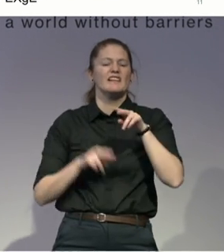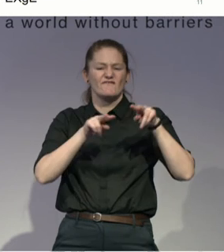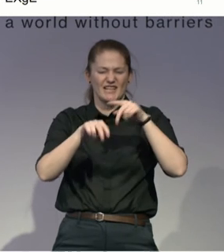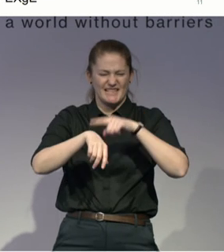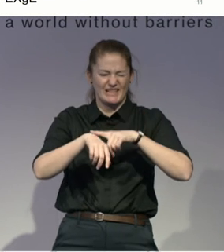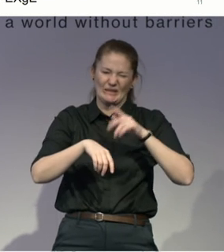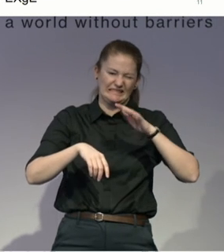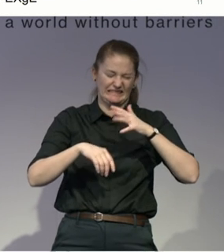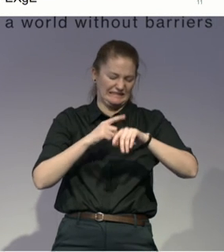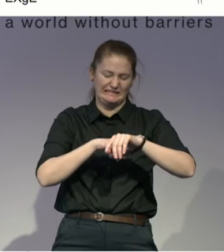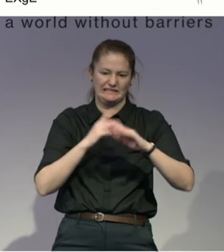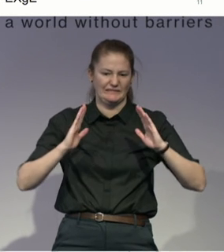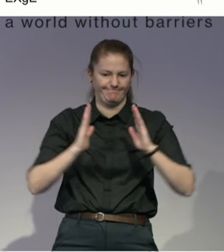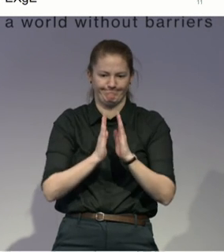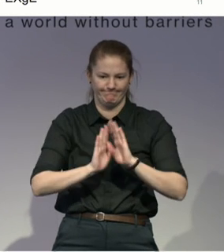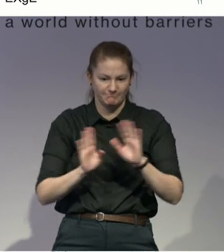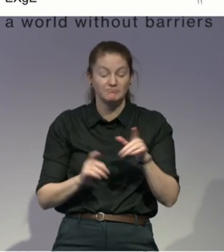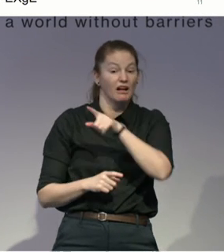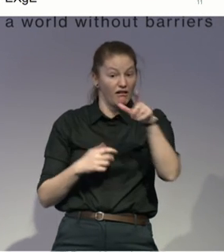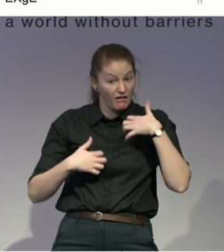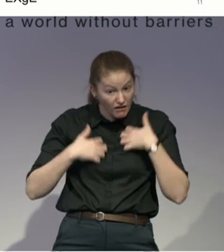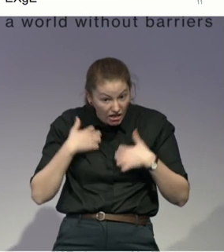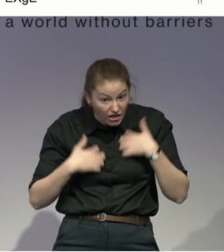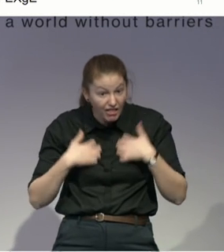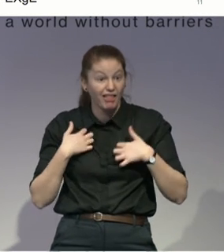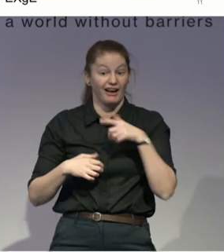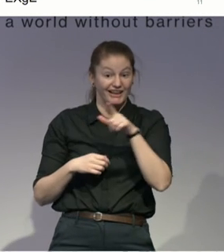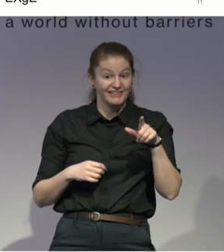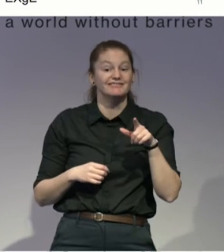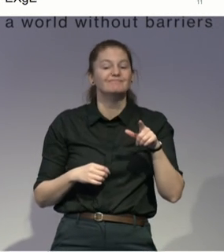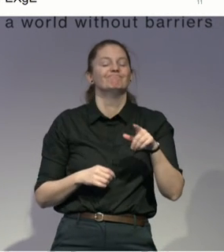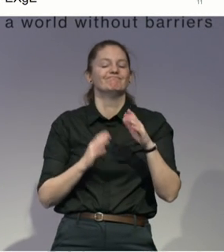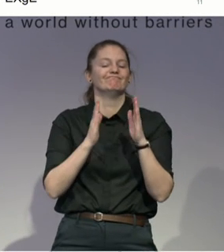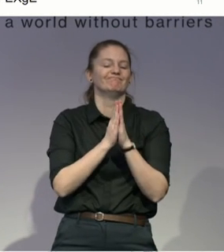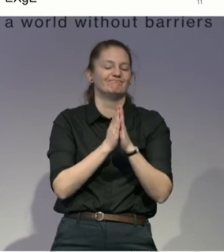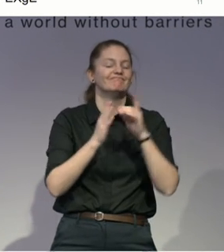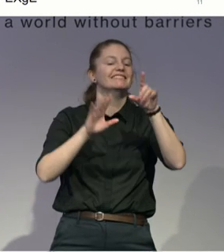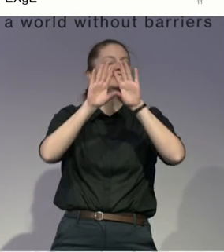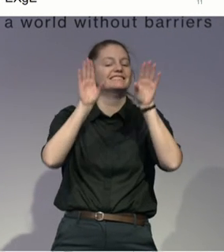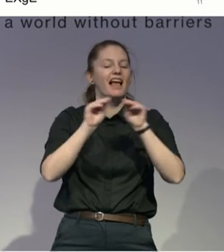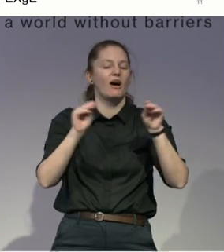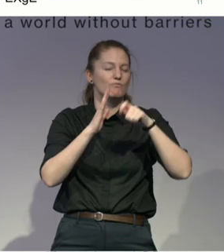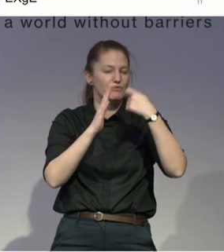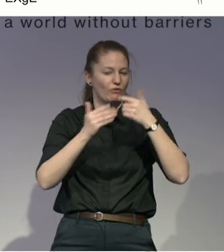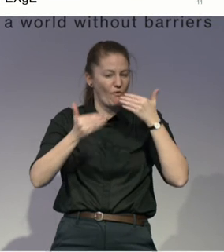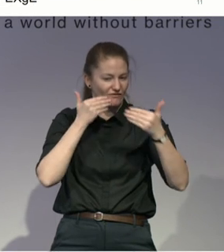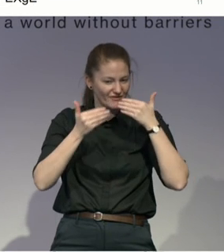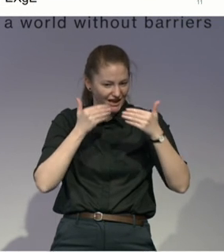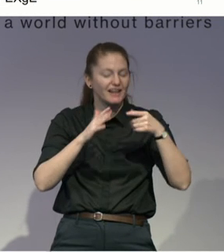Project website. So if you are keen, do go to that fact sheet and follow through, and you can have a glimpse of what the TechAble Center looks like.